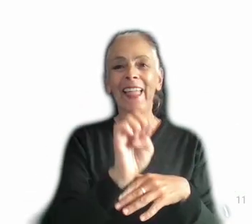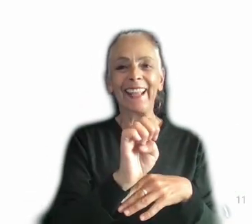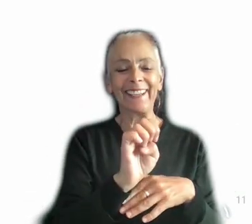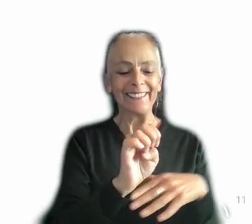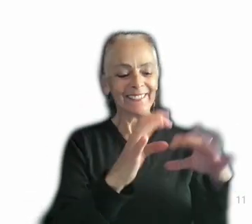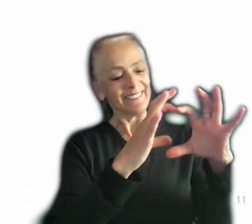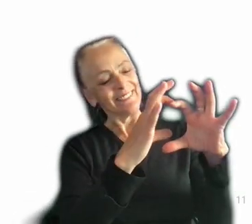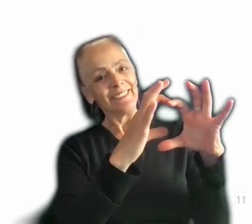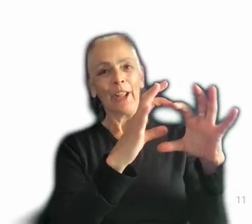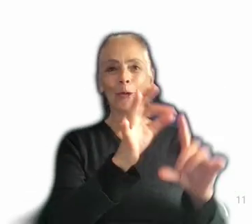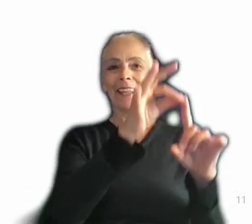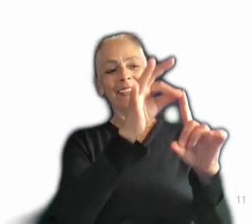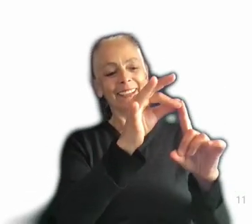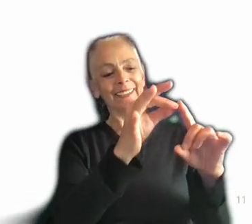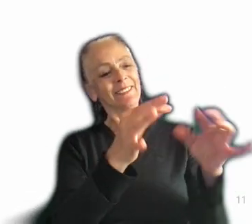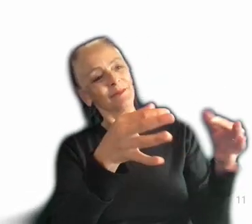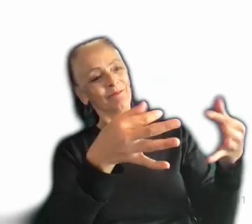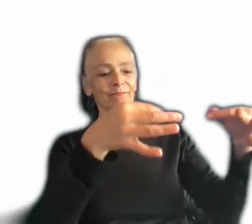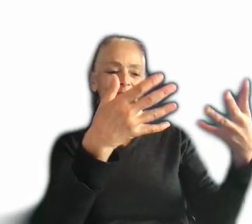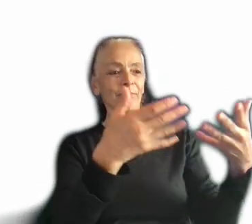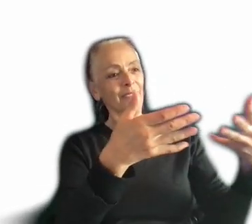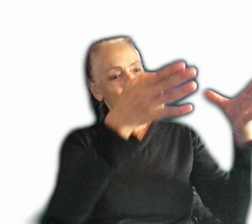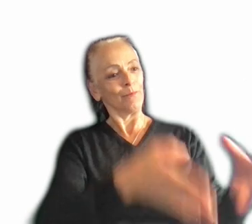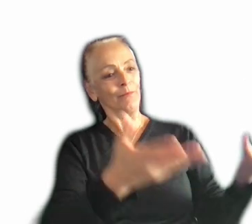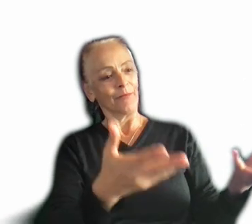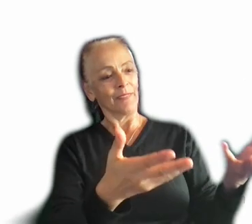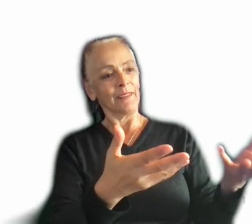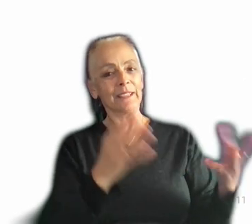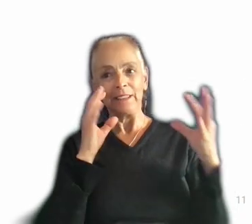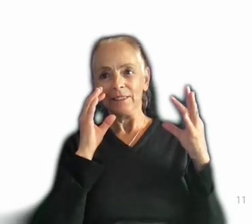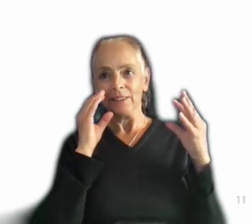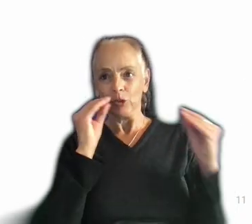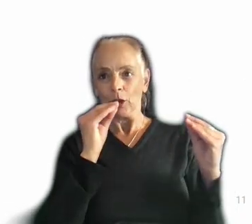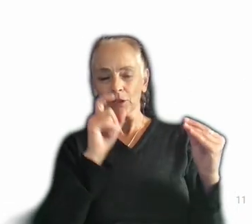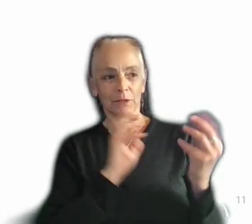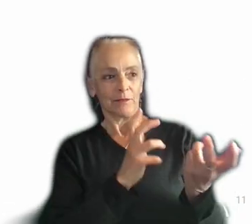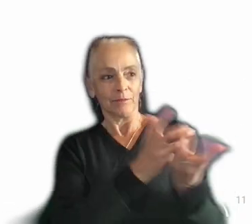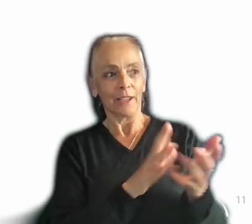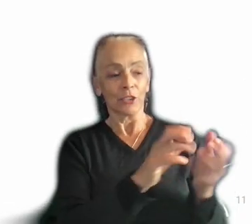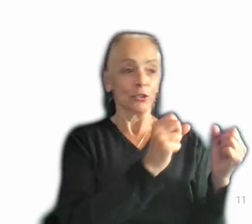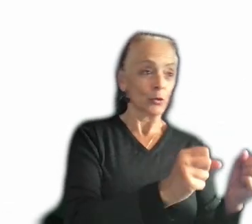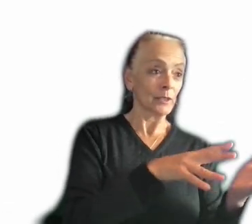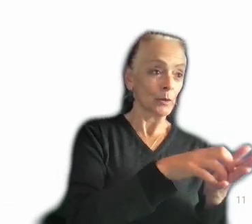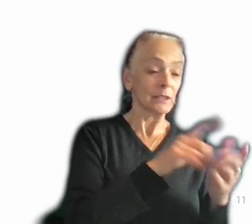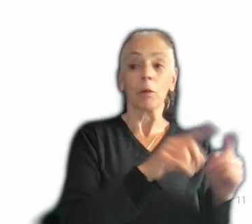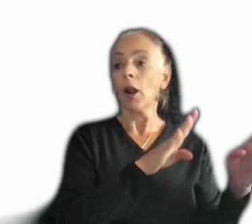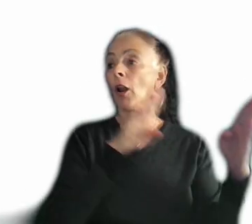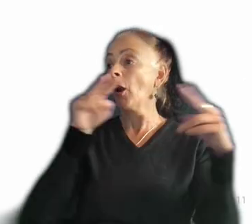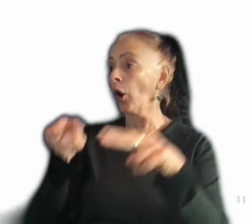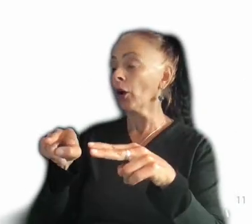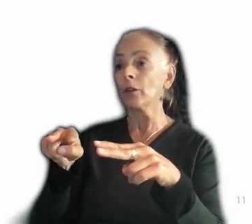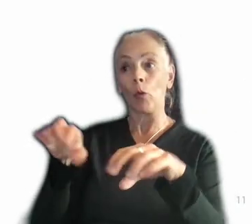right? They need instruction that is tailored to their strengths and weaknesses. And yet, when I look at the organization's need, the